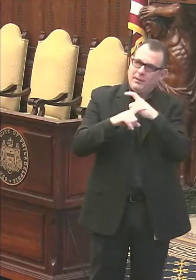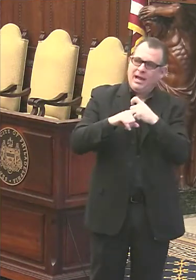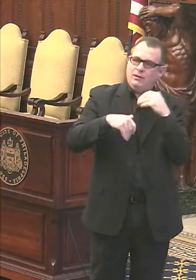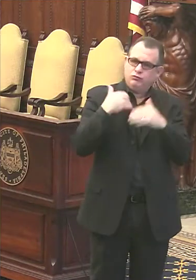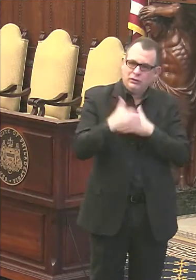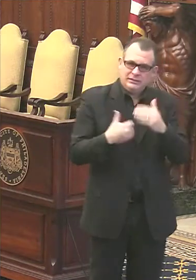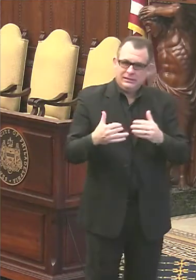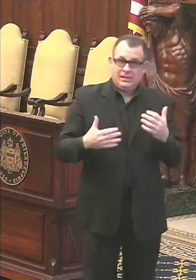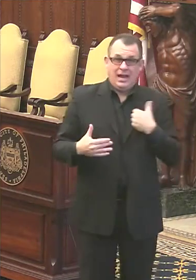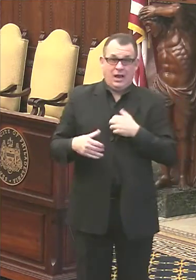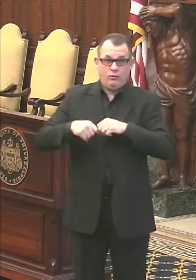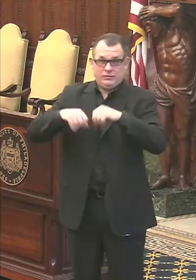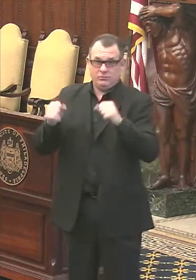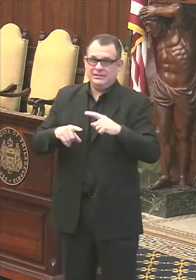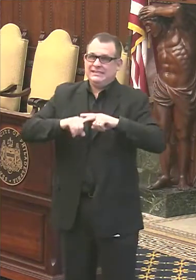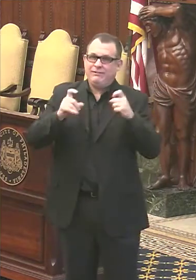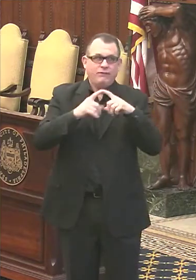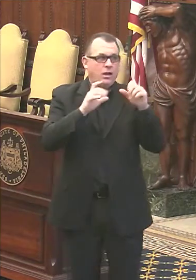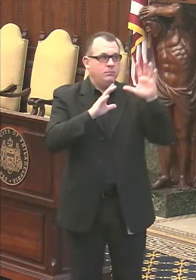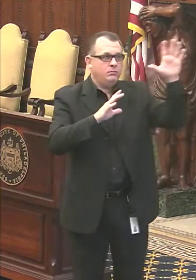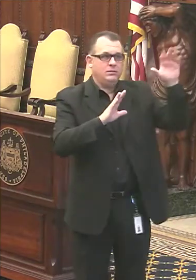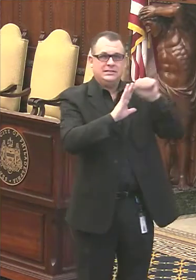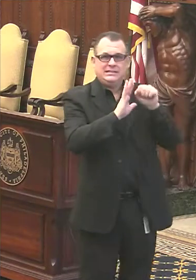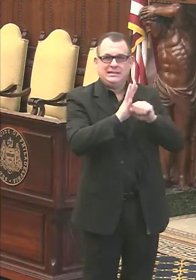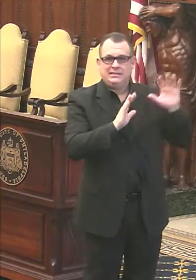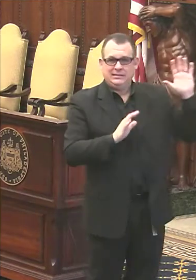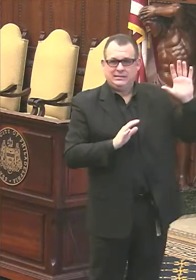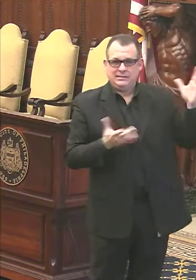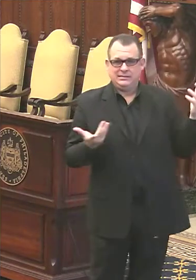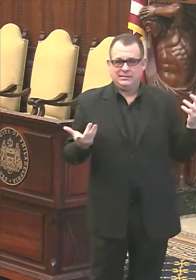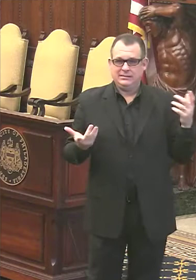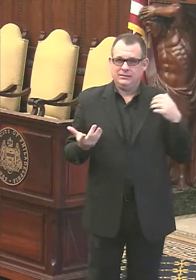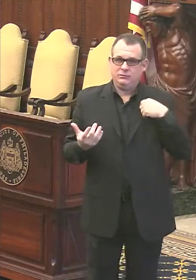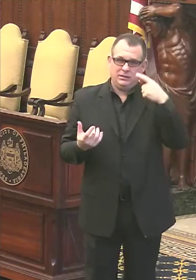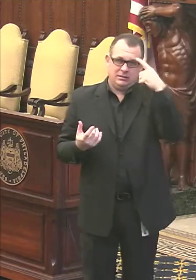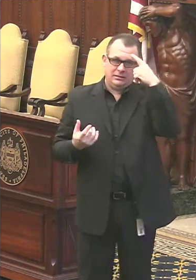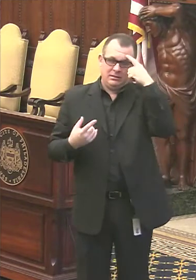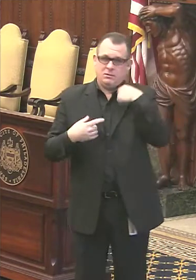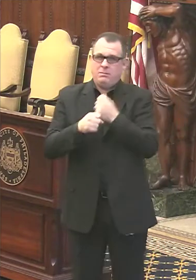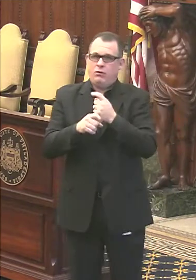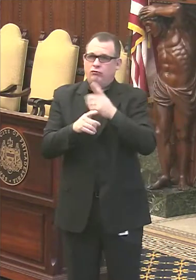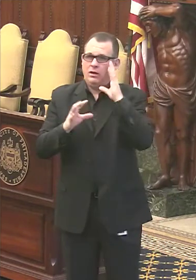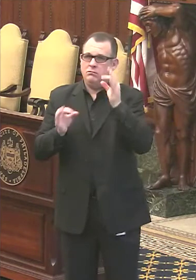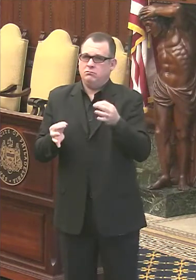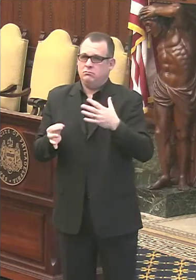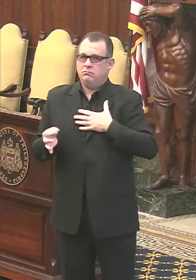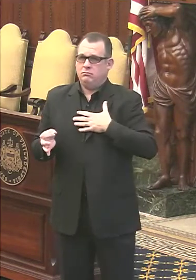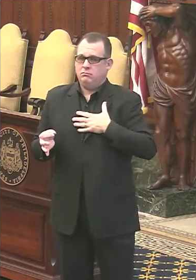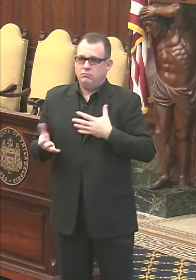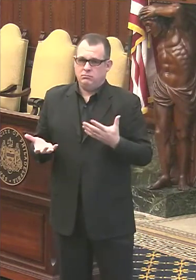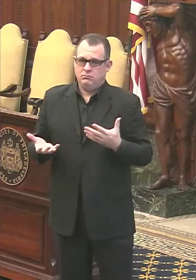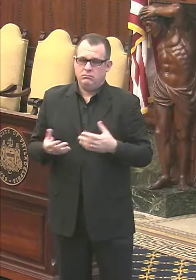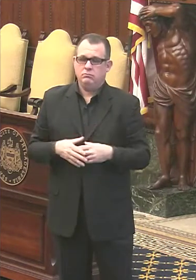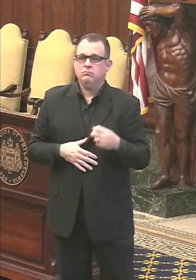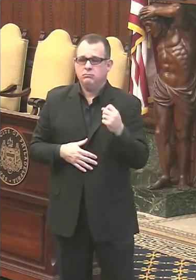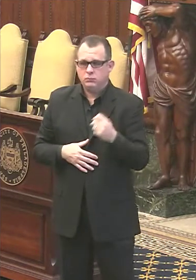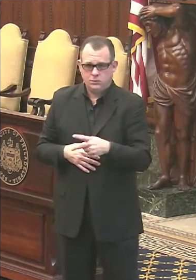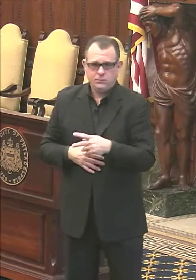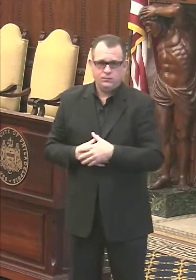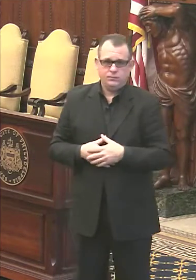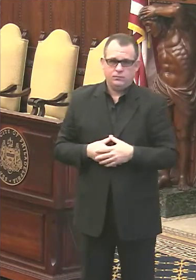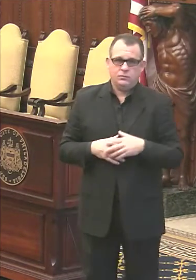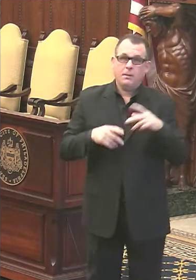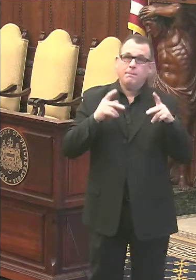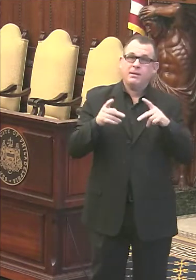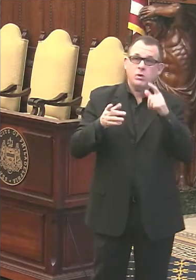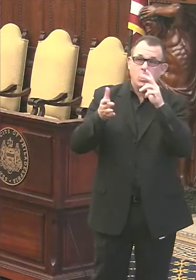from people in the suburbs, but we do think this is the right decision for Philadelphia. Okay. And then also when it comes to people signing up, we have